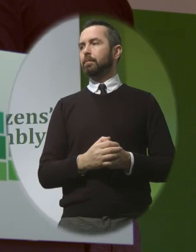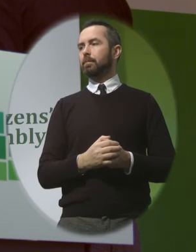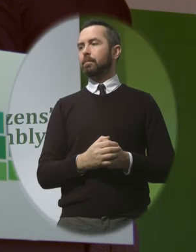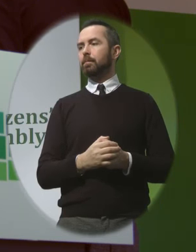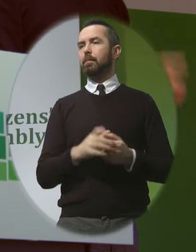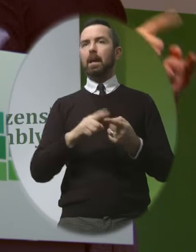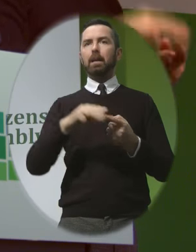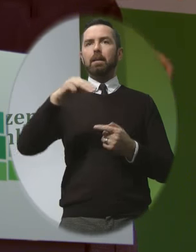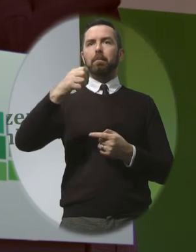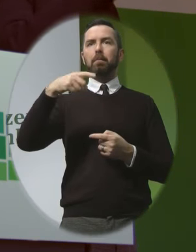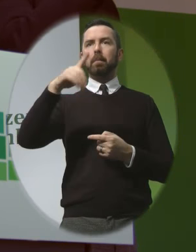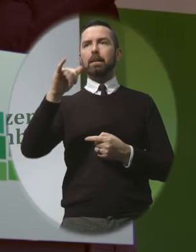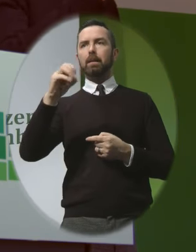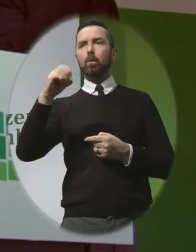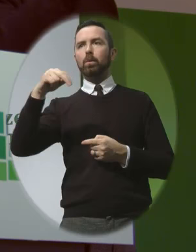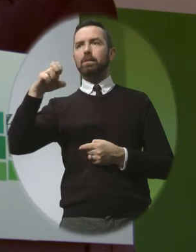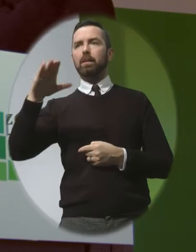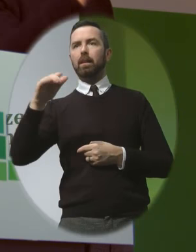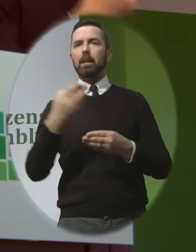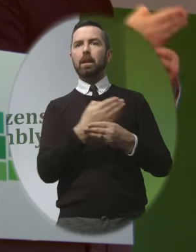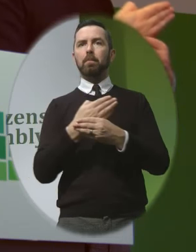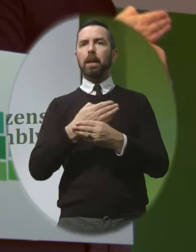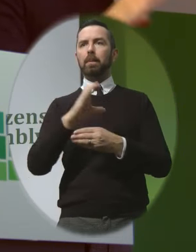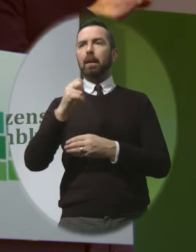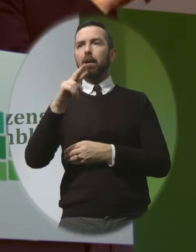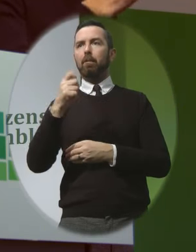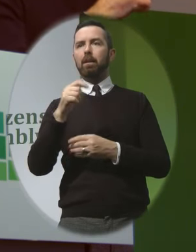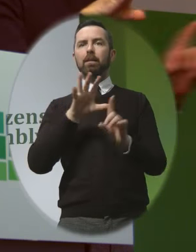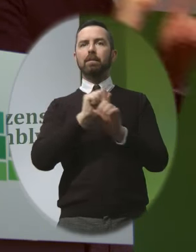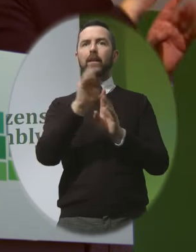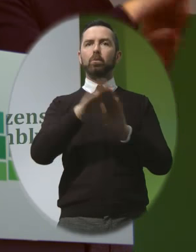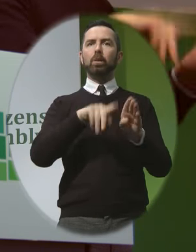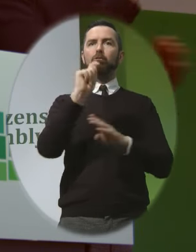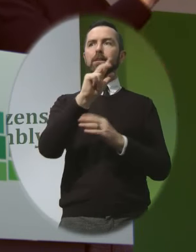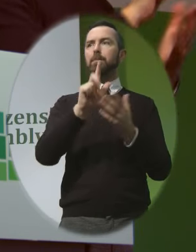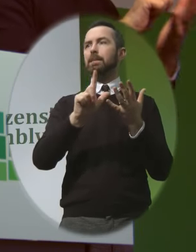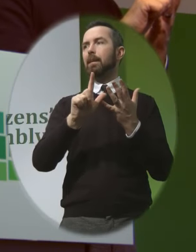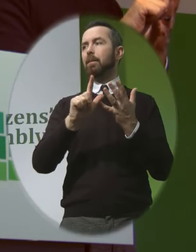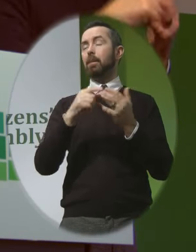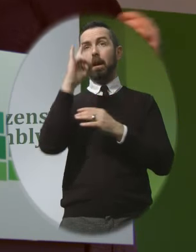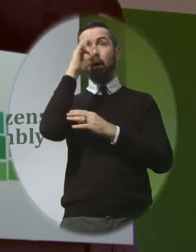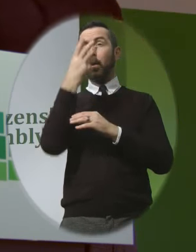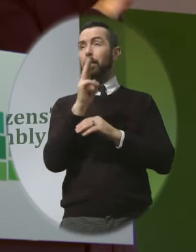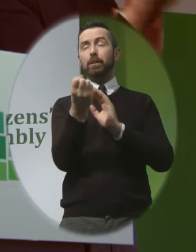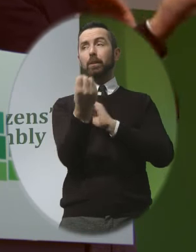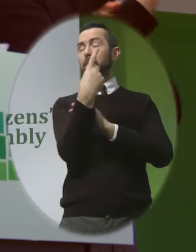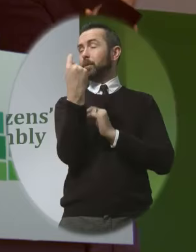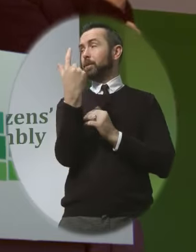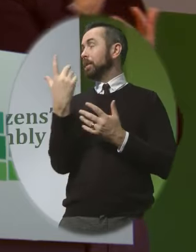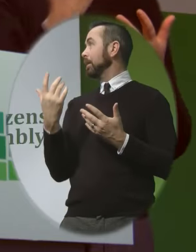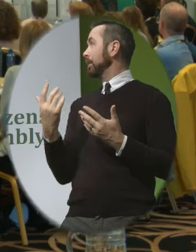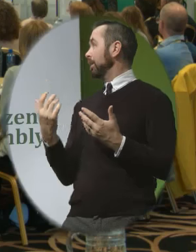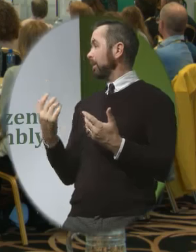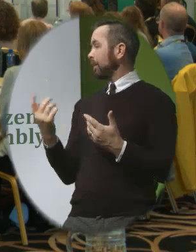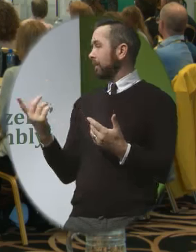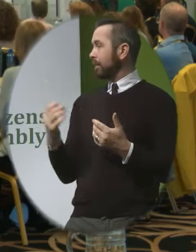and Mandy O'Neill's baby daughter Cara was diagnosed with trisomy 7 I hope you can get some of these images up here yeah can